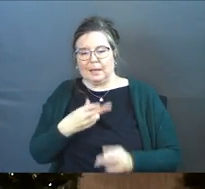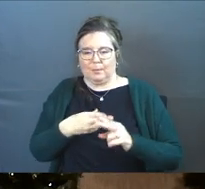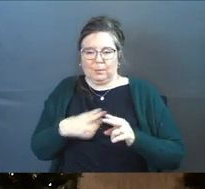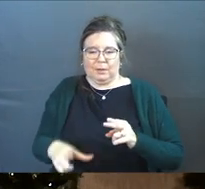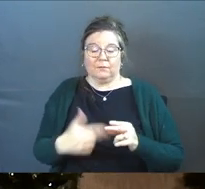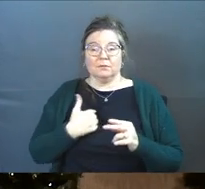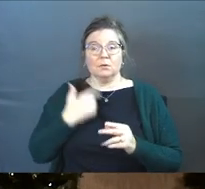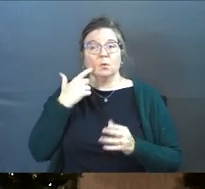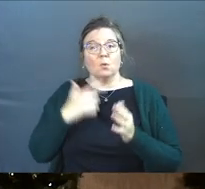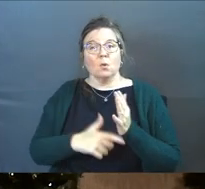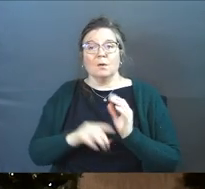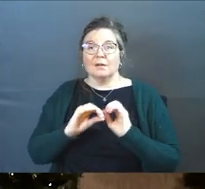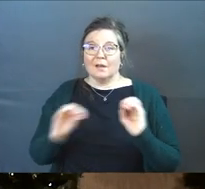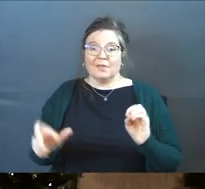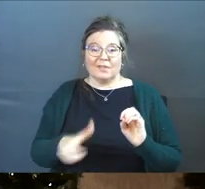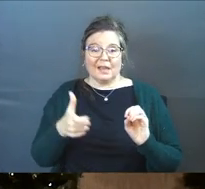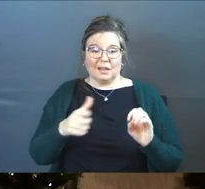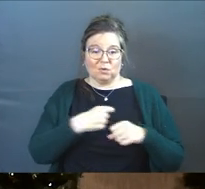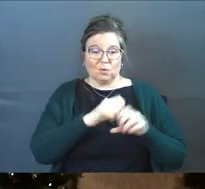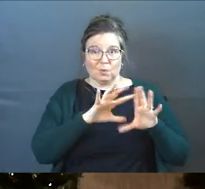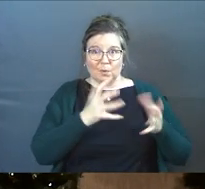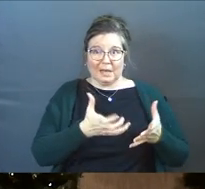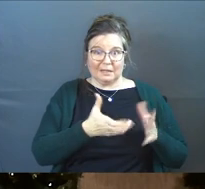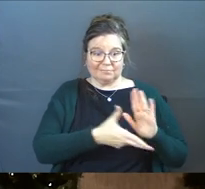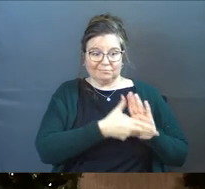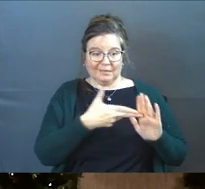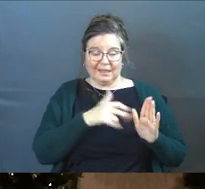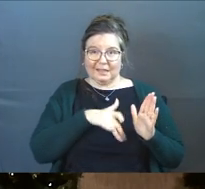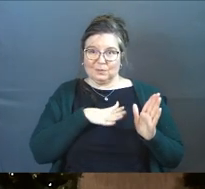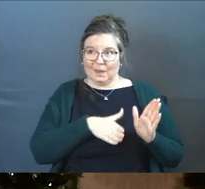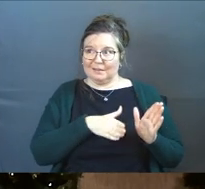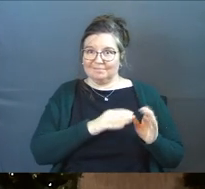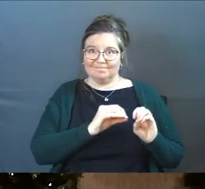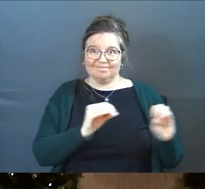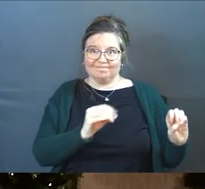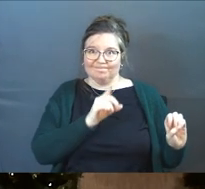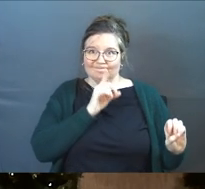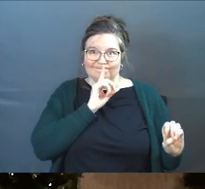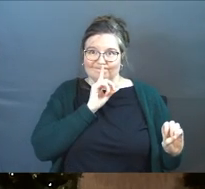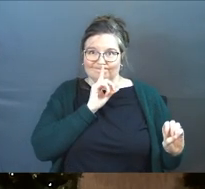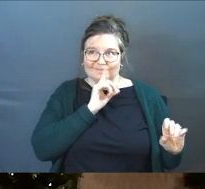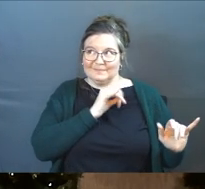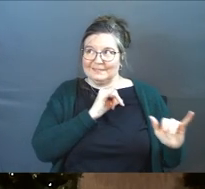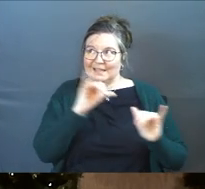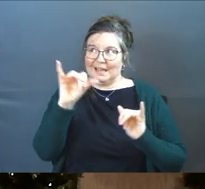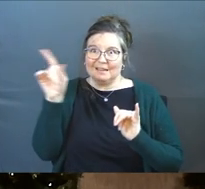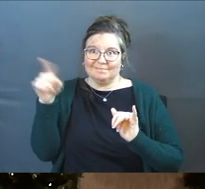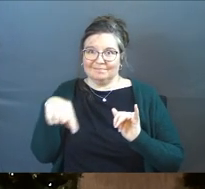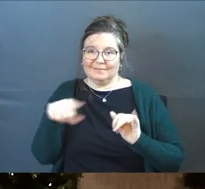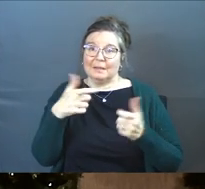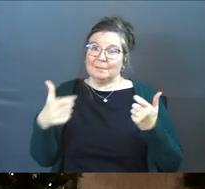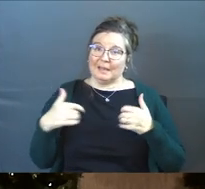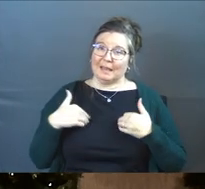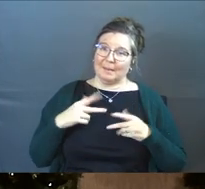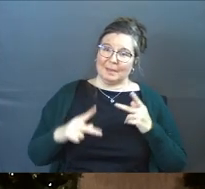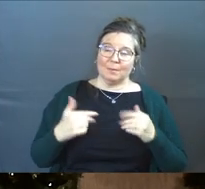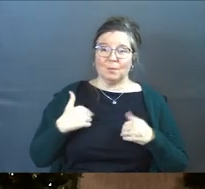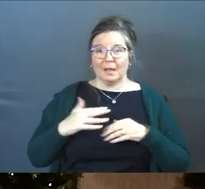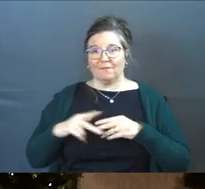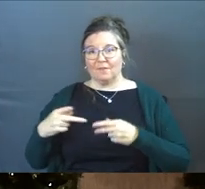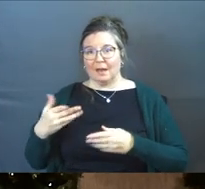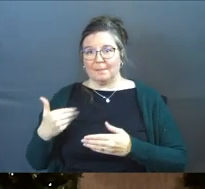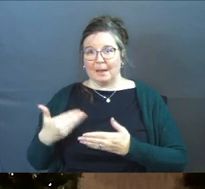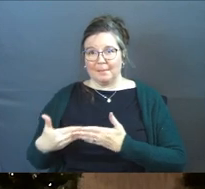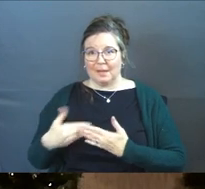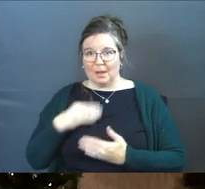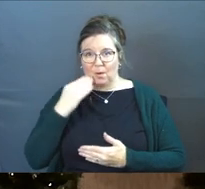briefly, notice that nothing else in creation has been made this way. And some of you are big animal people and we've got a puppy